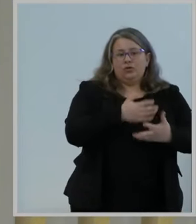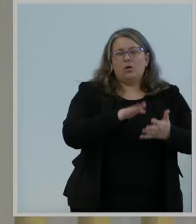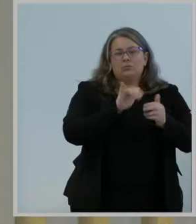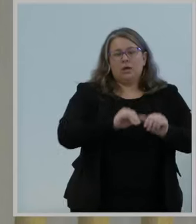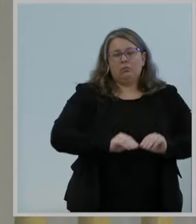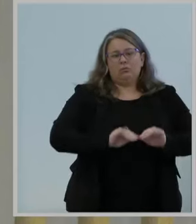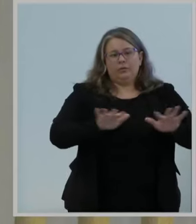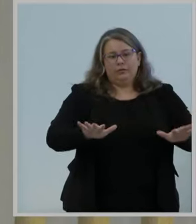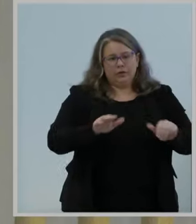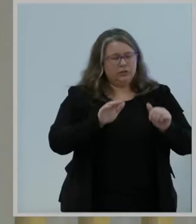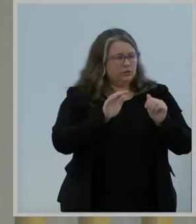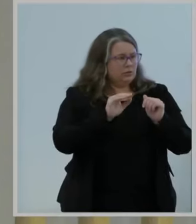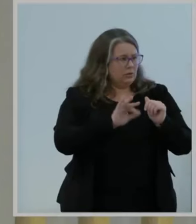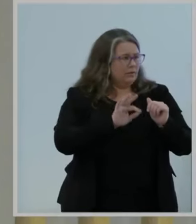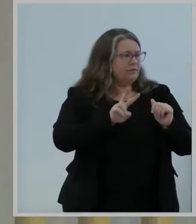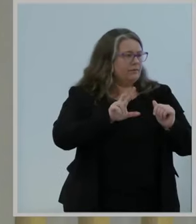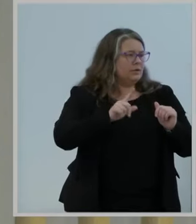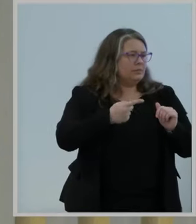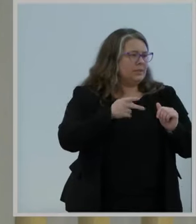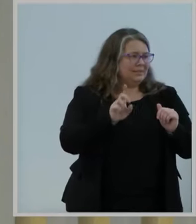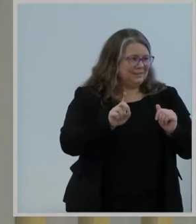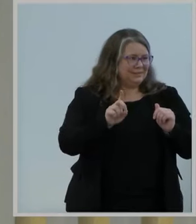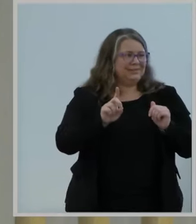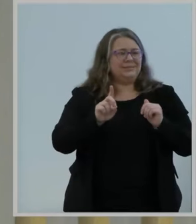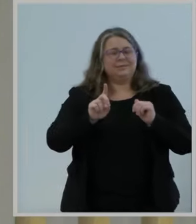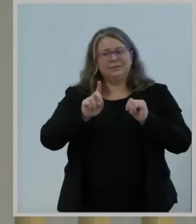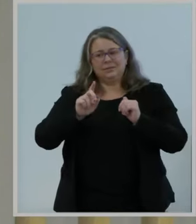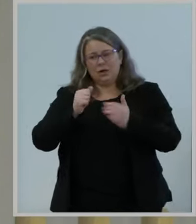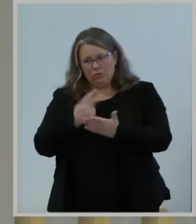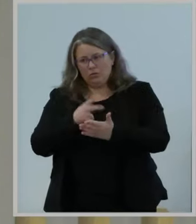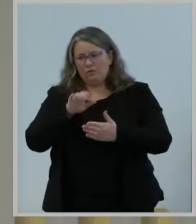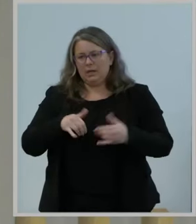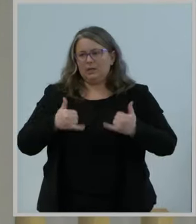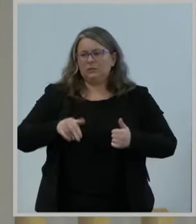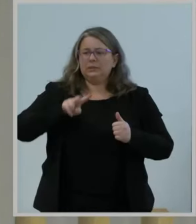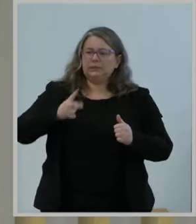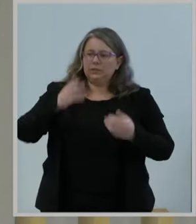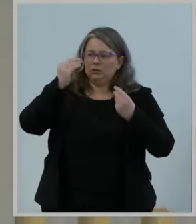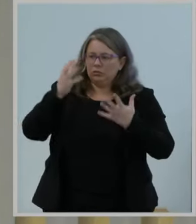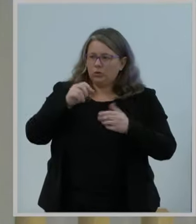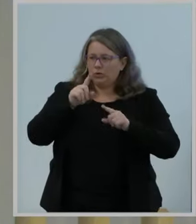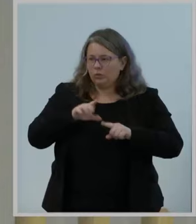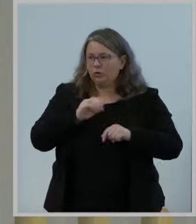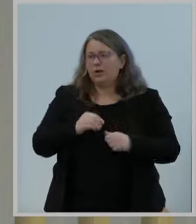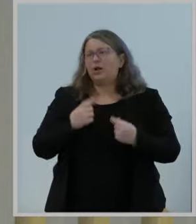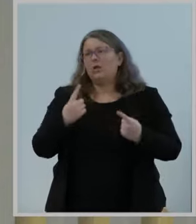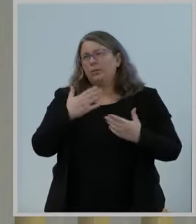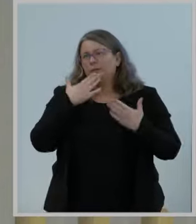of in today's second report in order. And, as always, thank you to the OET staff for fantastic work.